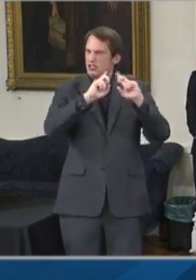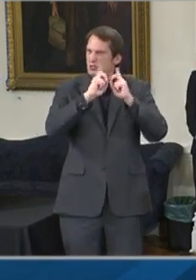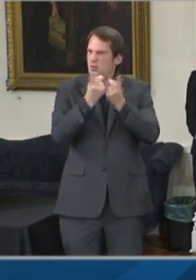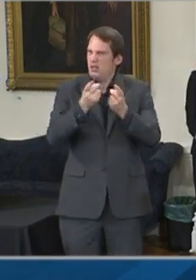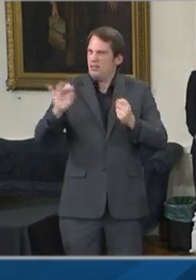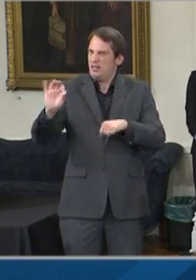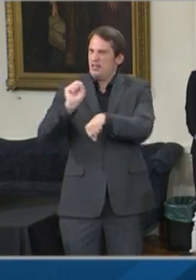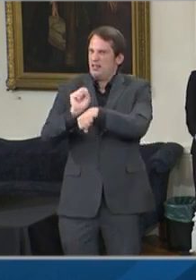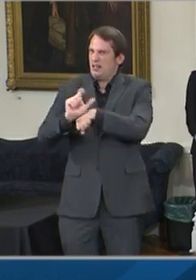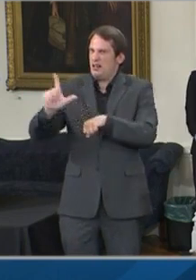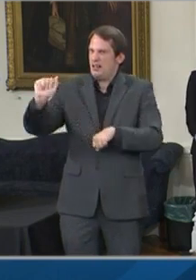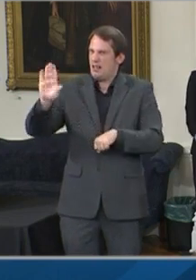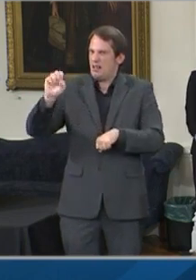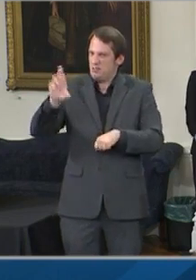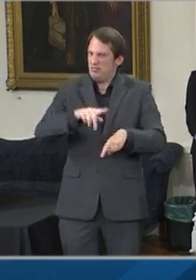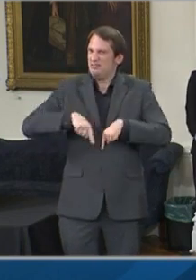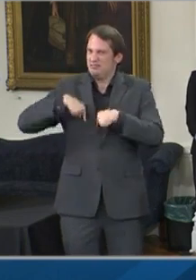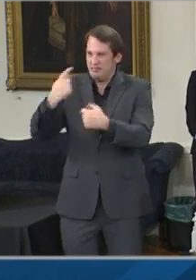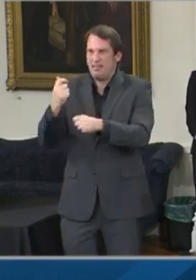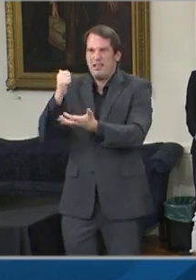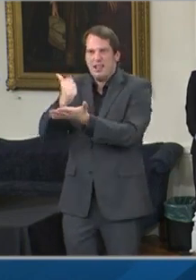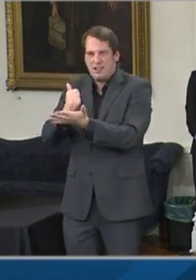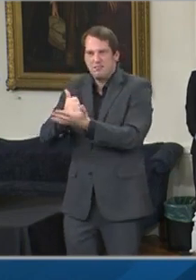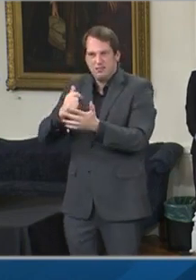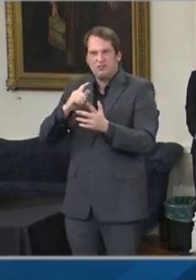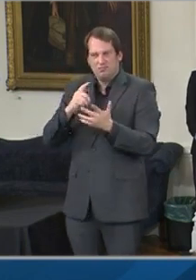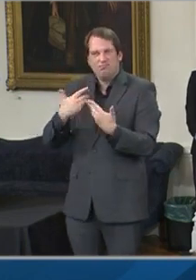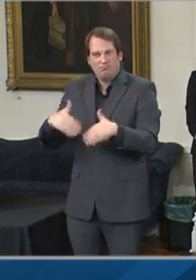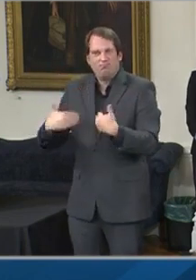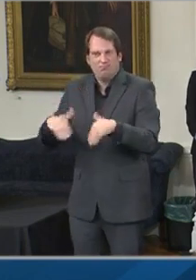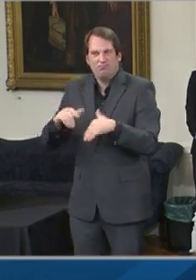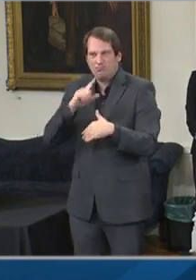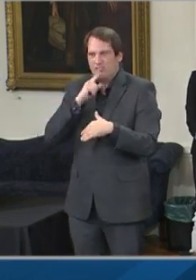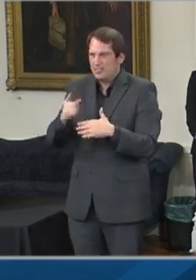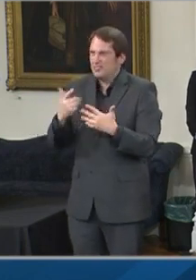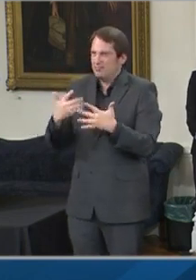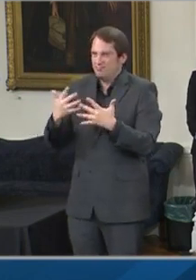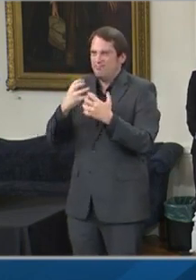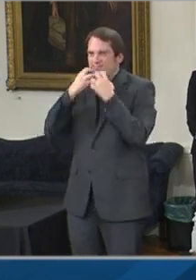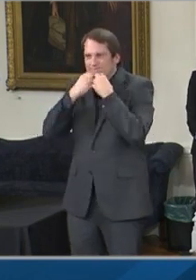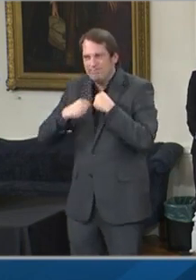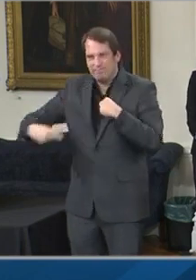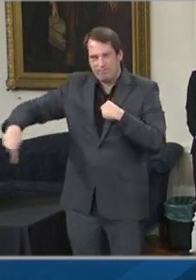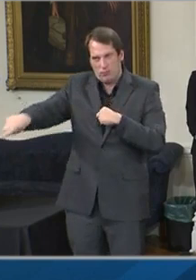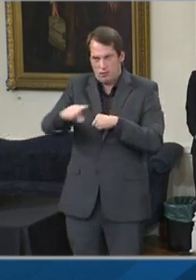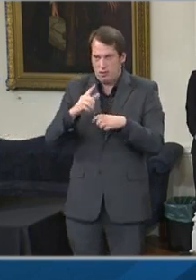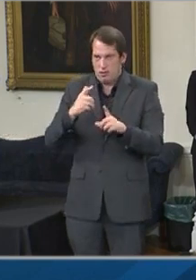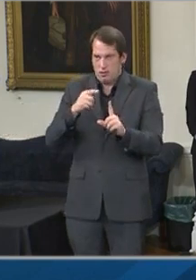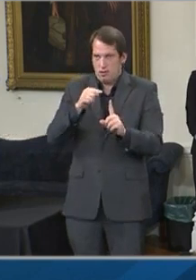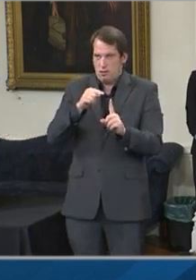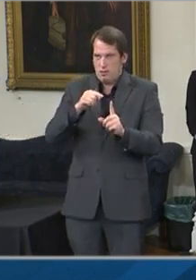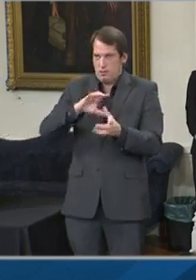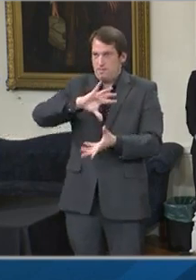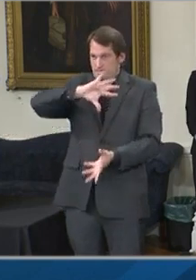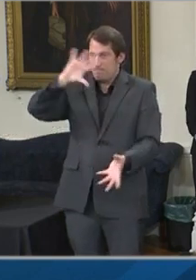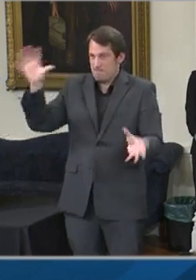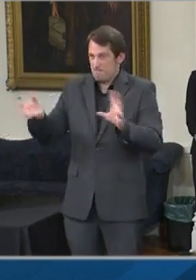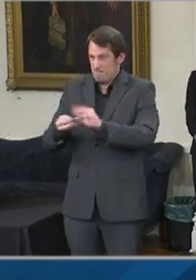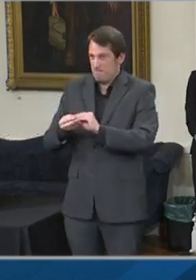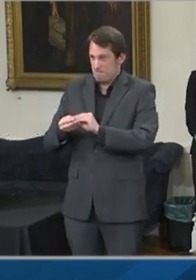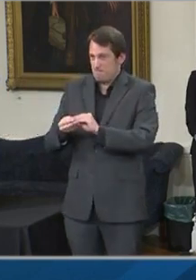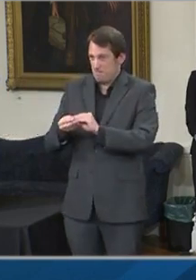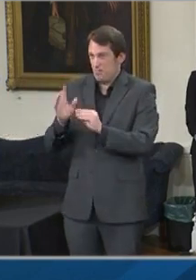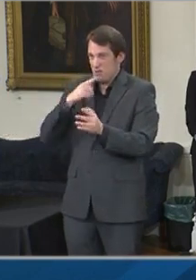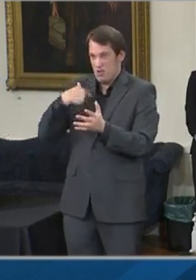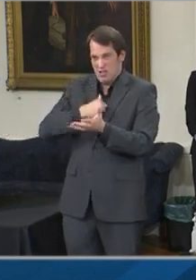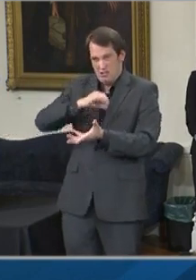20 employees to stay open and has saved nearly 9,000 Maryland jobs. We are also